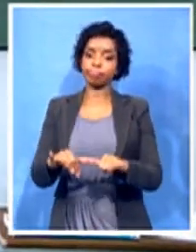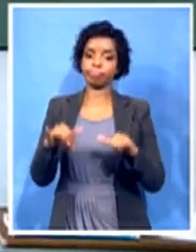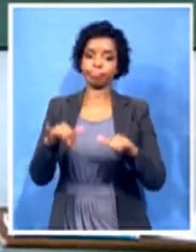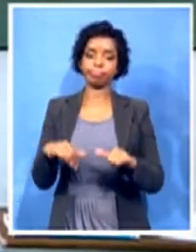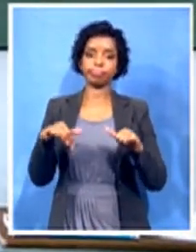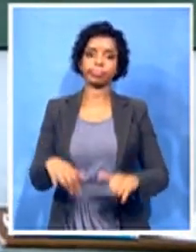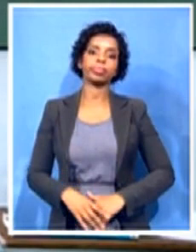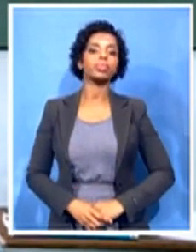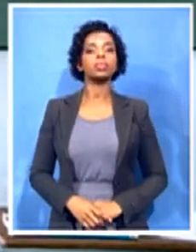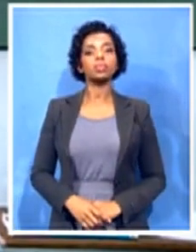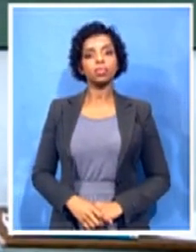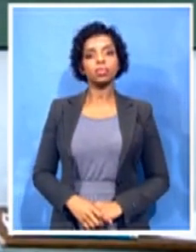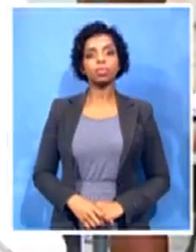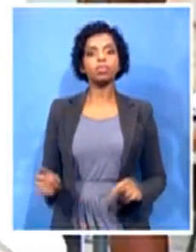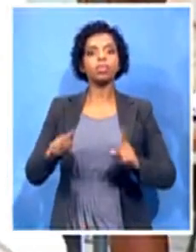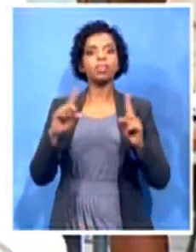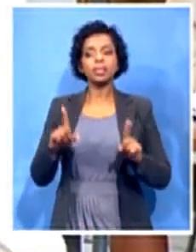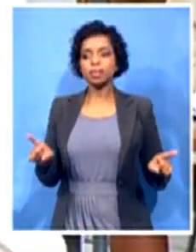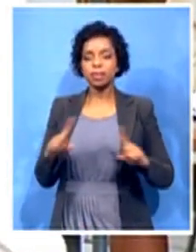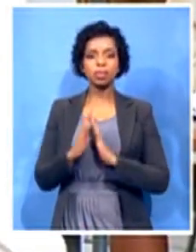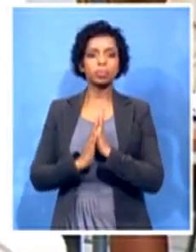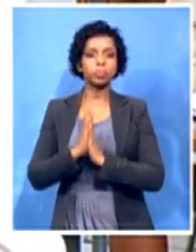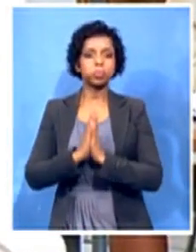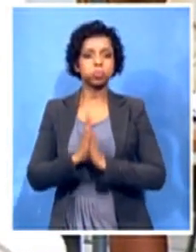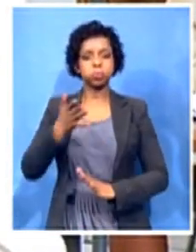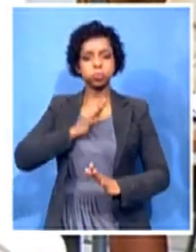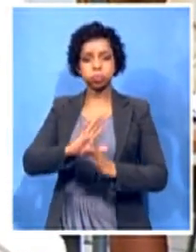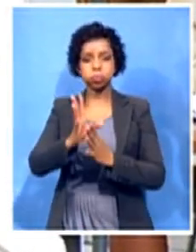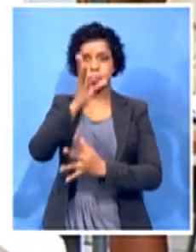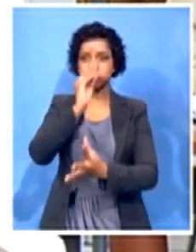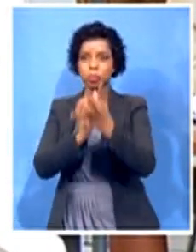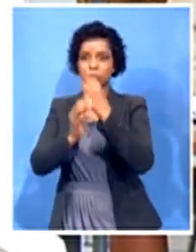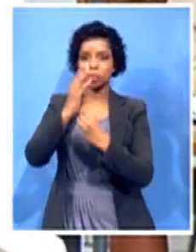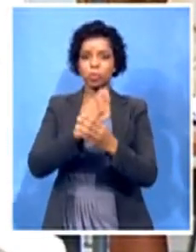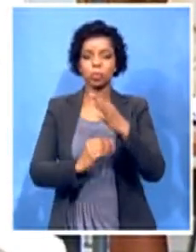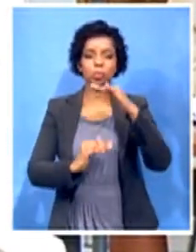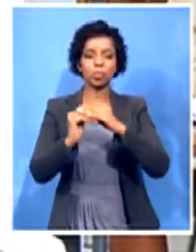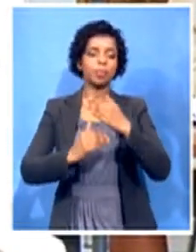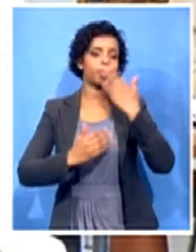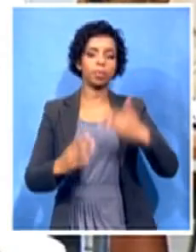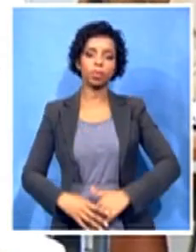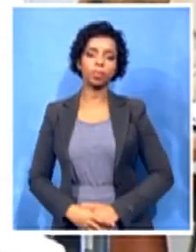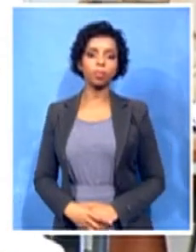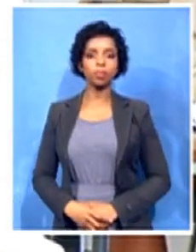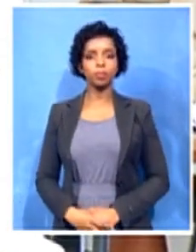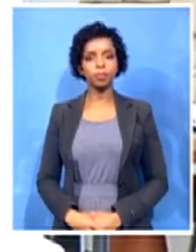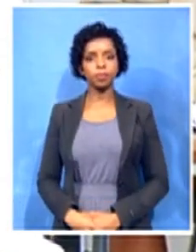insatiable. Lerat of Fekisi, SABC News, Makanda